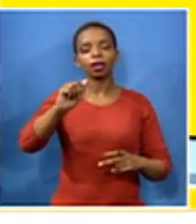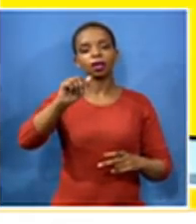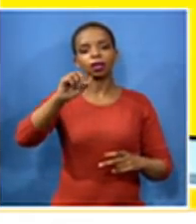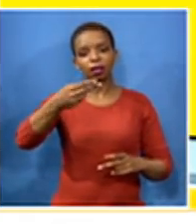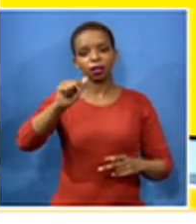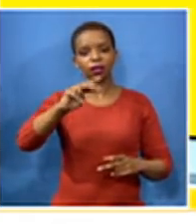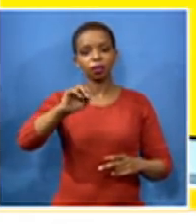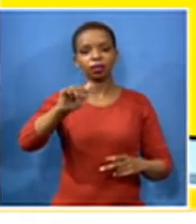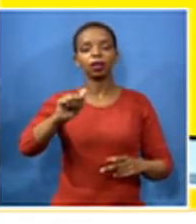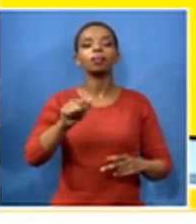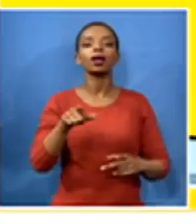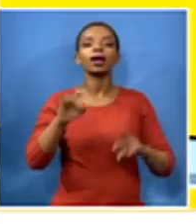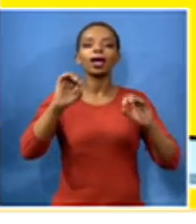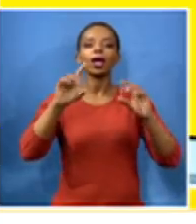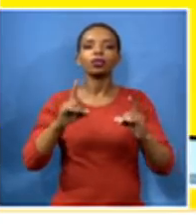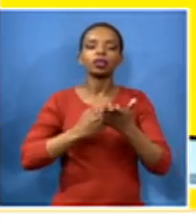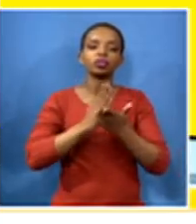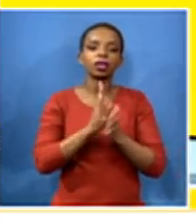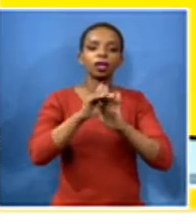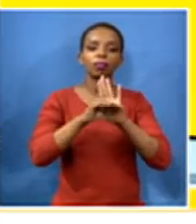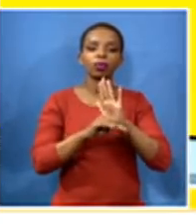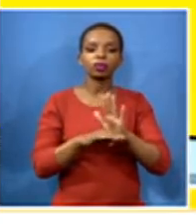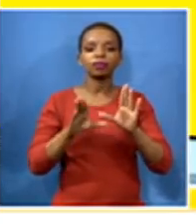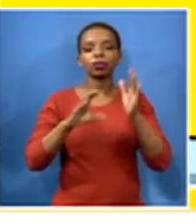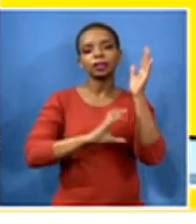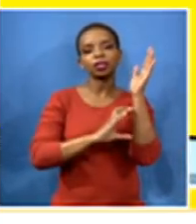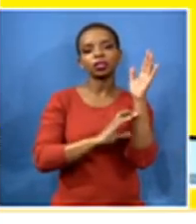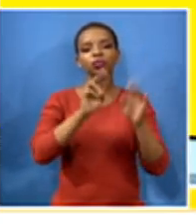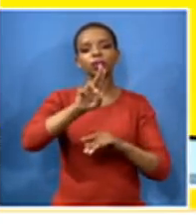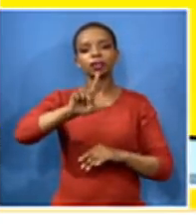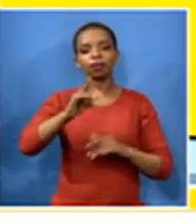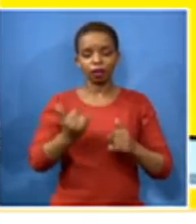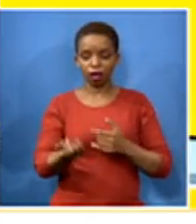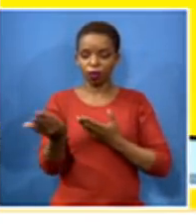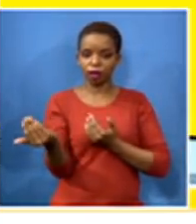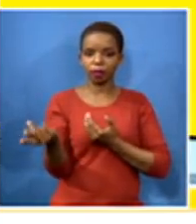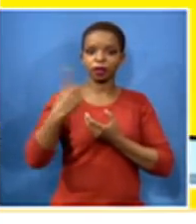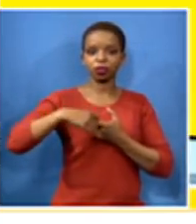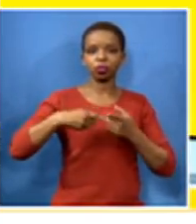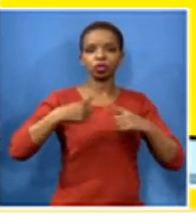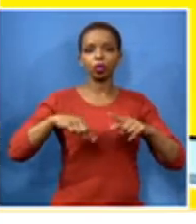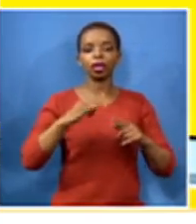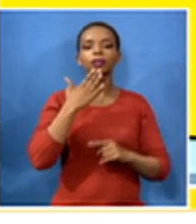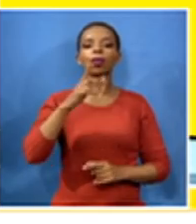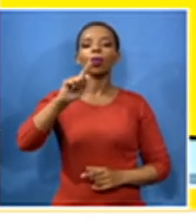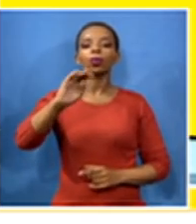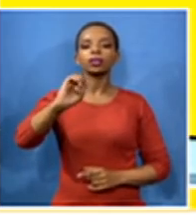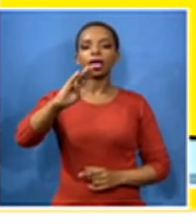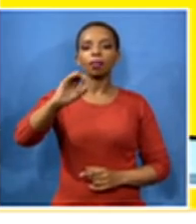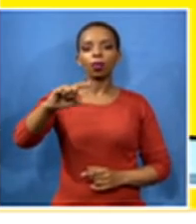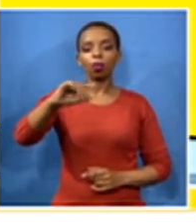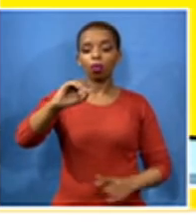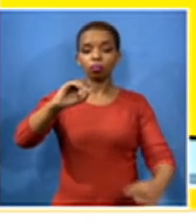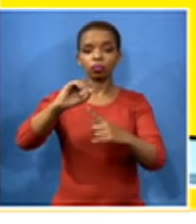rights program at section 27 and we are expected to be joined by the secretary general